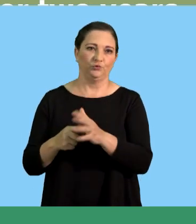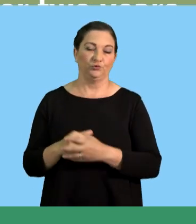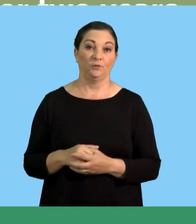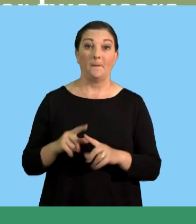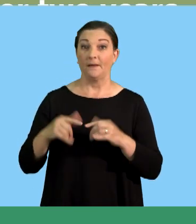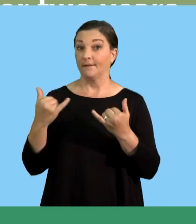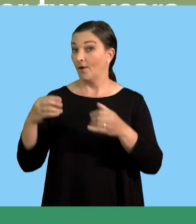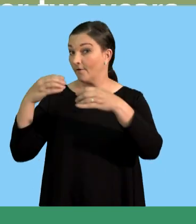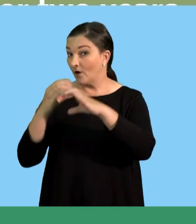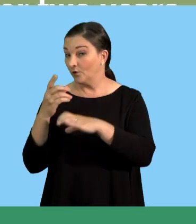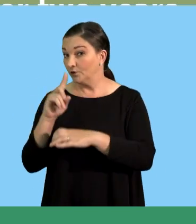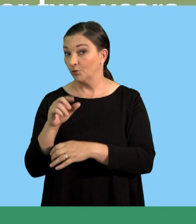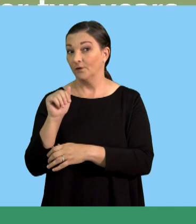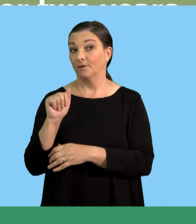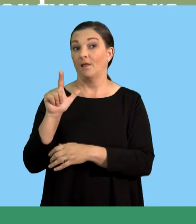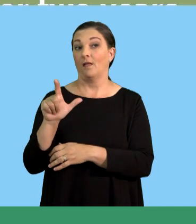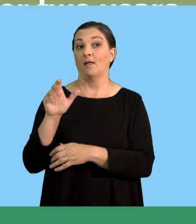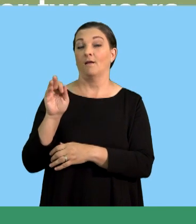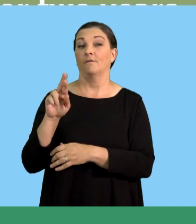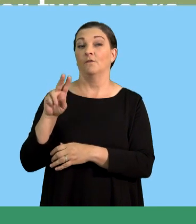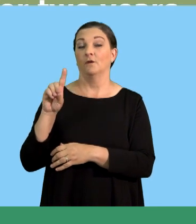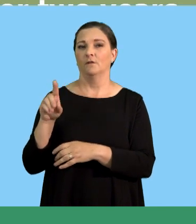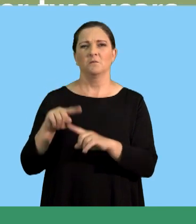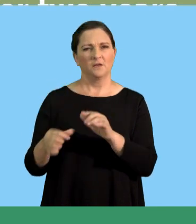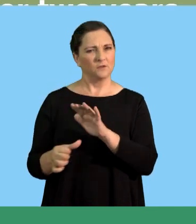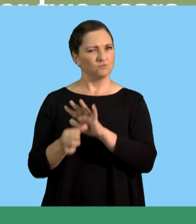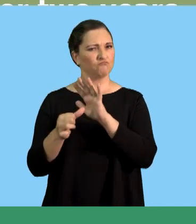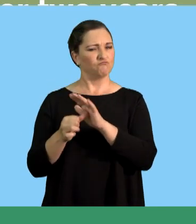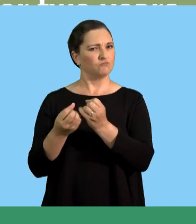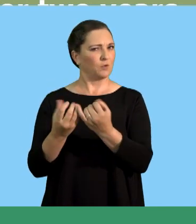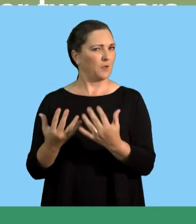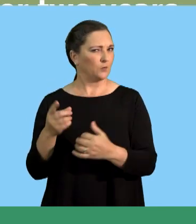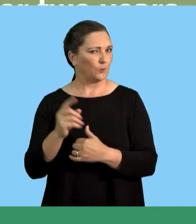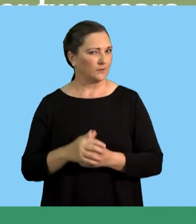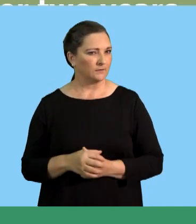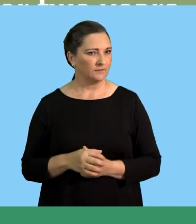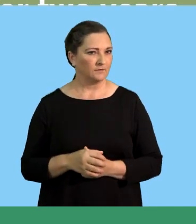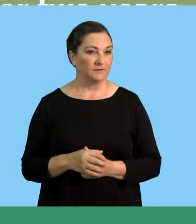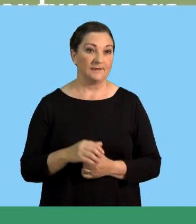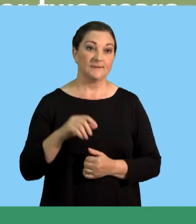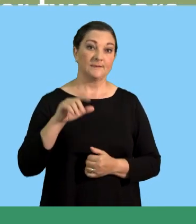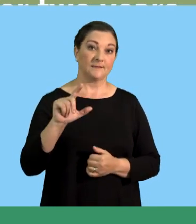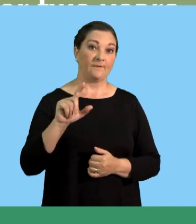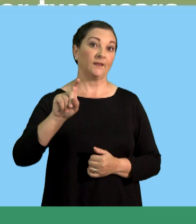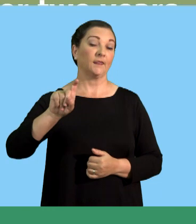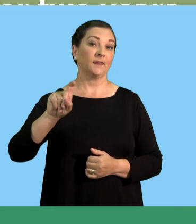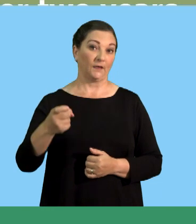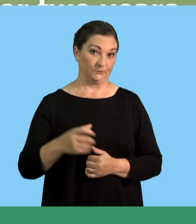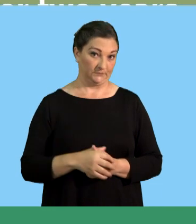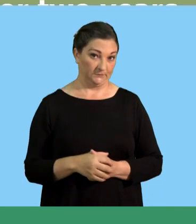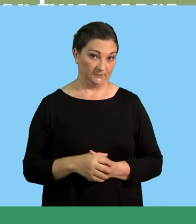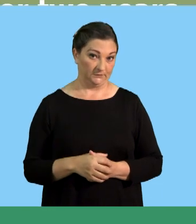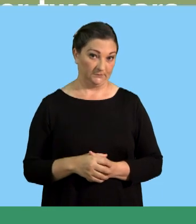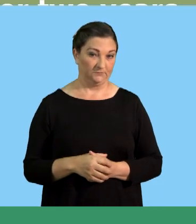calculation. Now, the focus is on Alfred. Again, what is our principal amount? Our principal amount